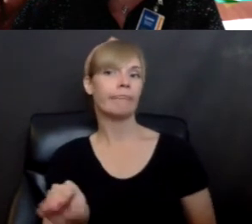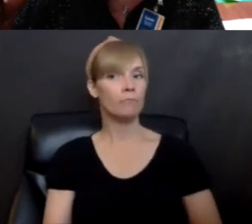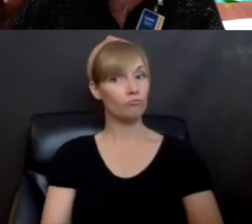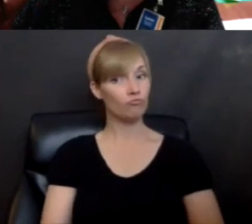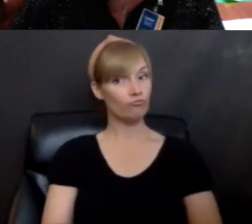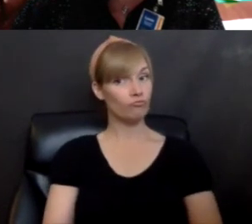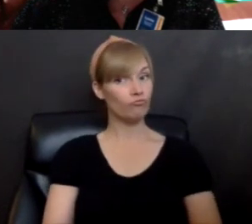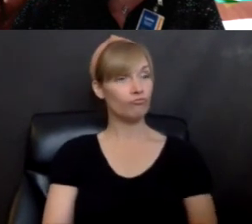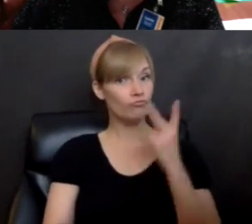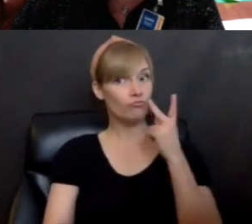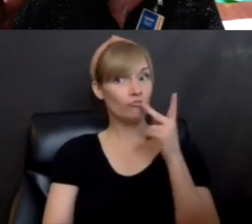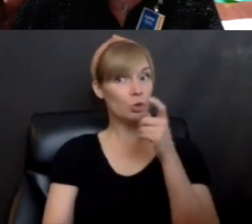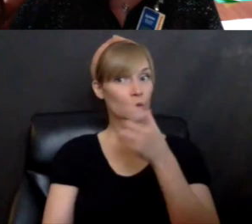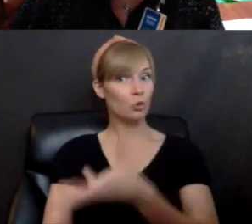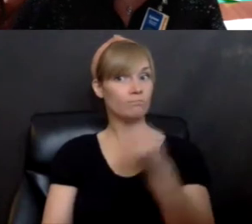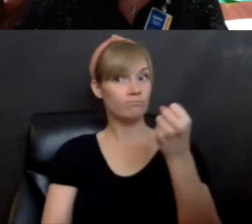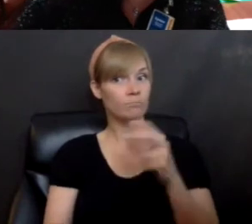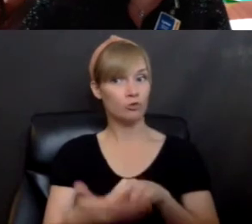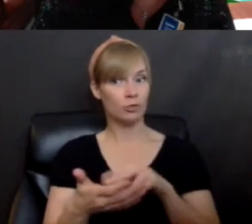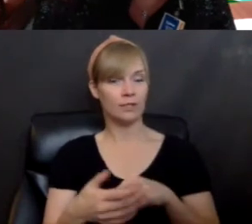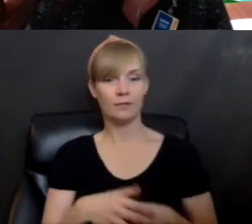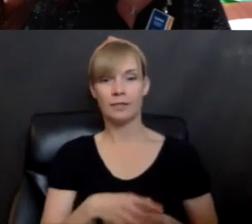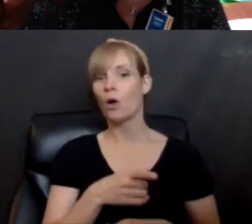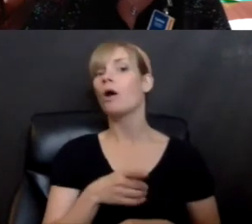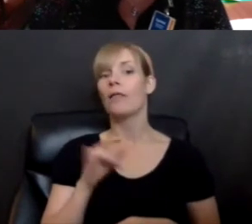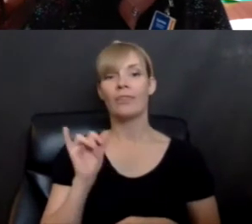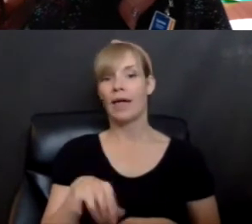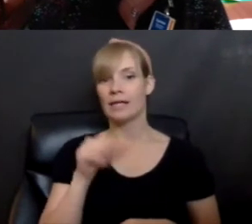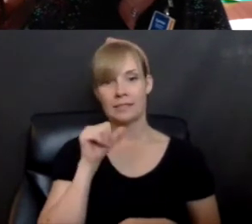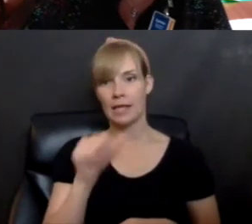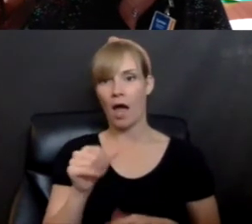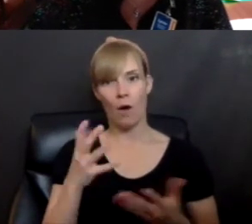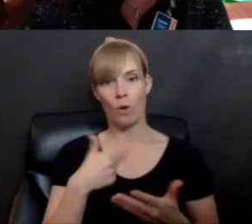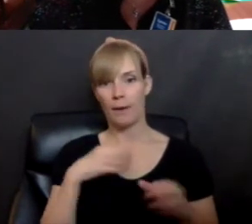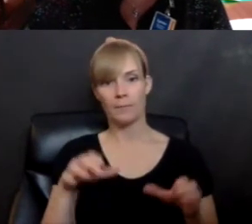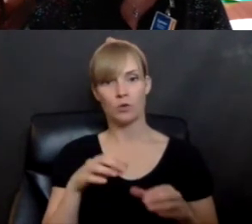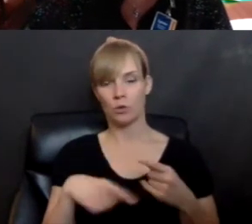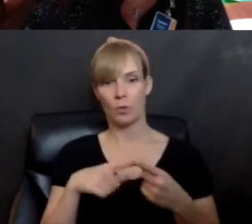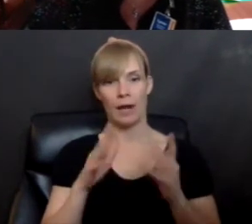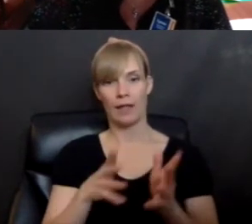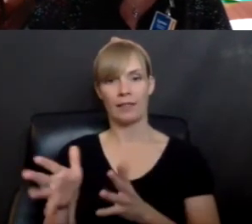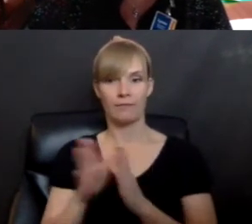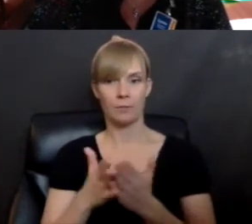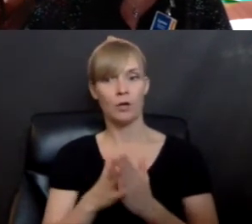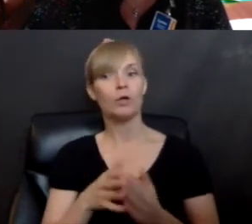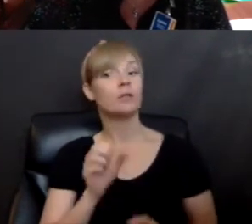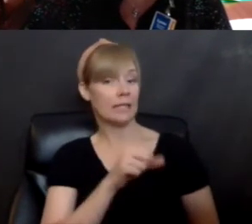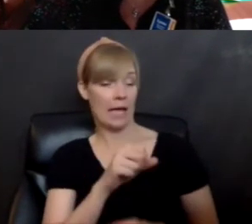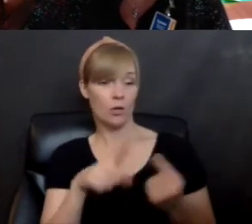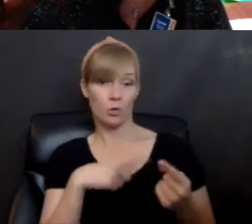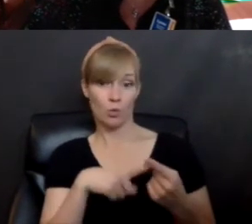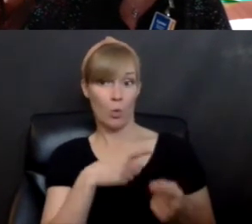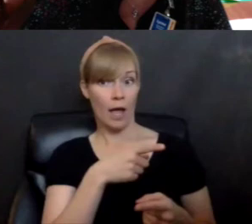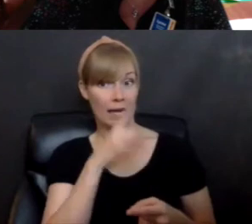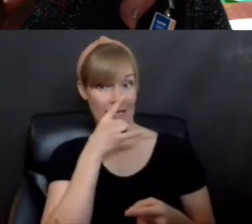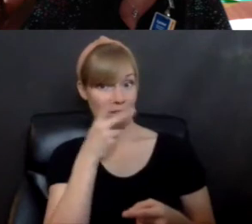Yeah. That's, that's definitely not what I'm doing when I leave those books. So kids, when you see, you know, books just appear,